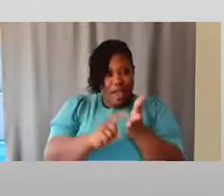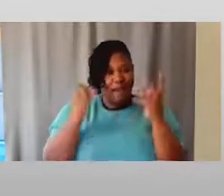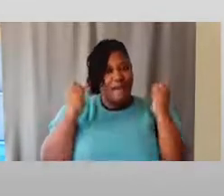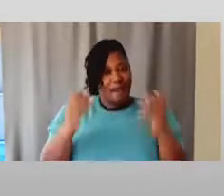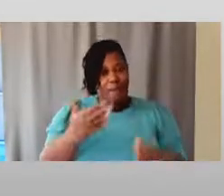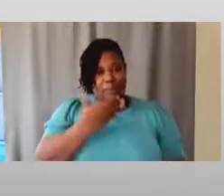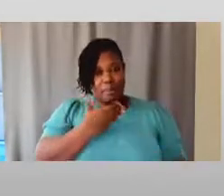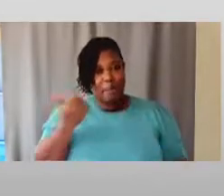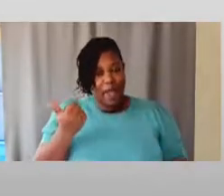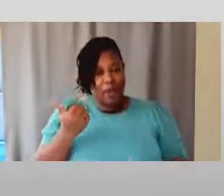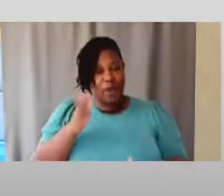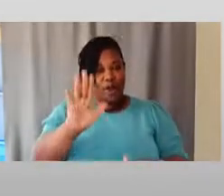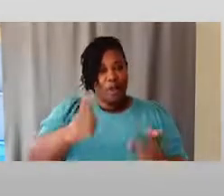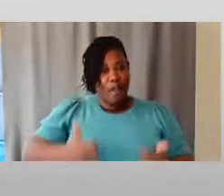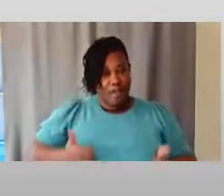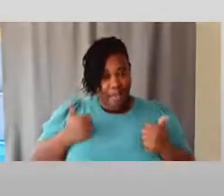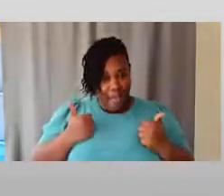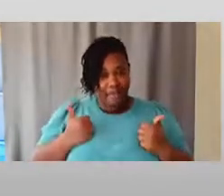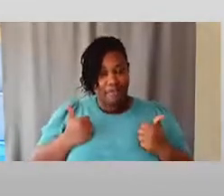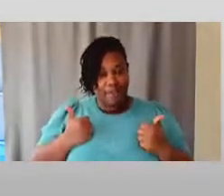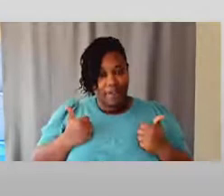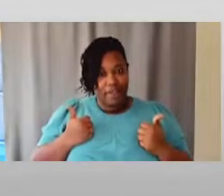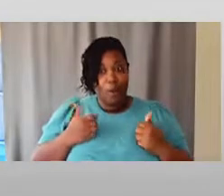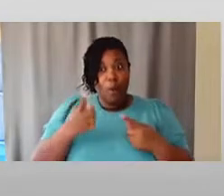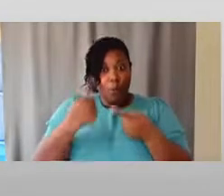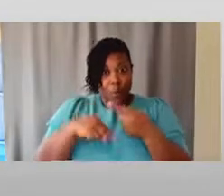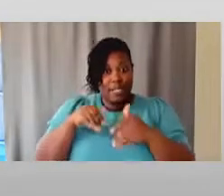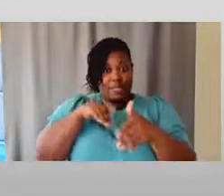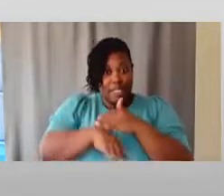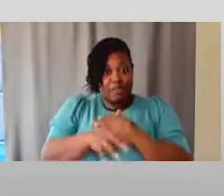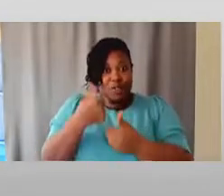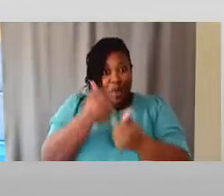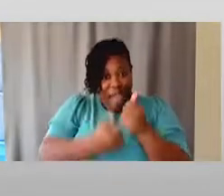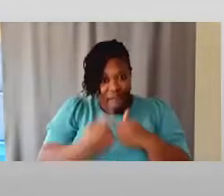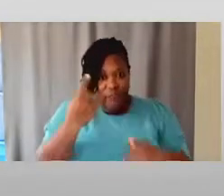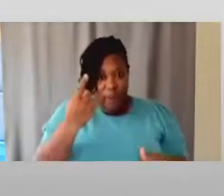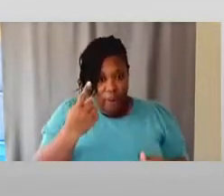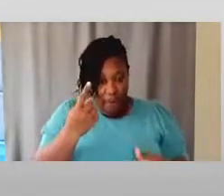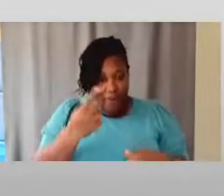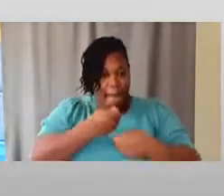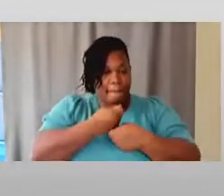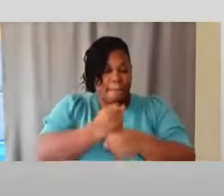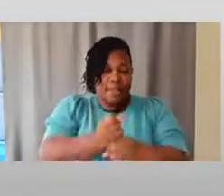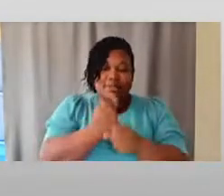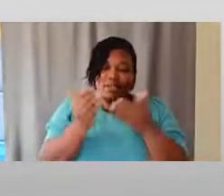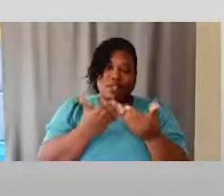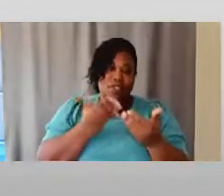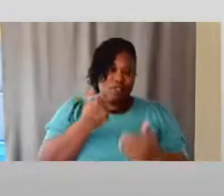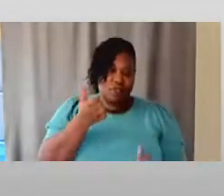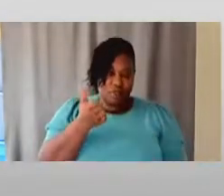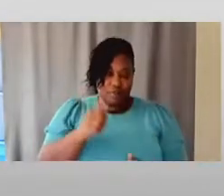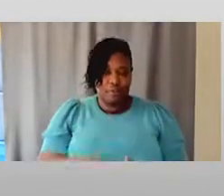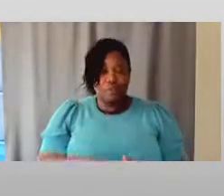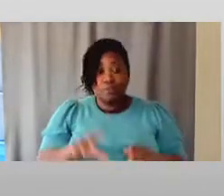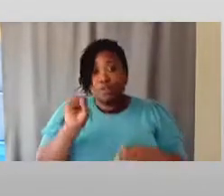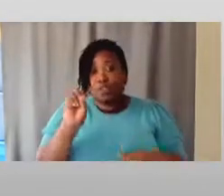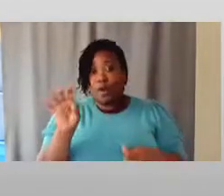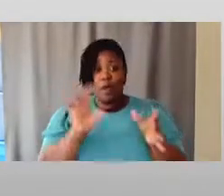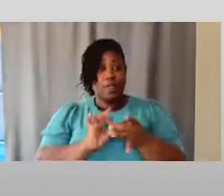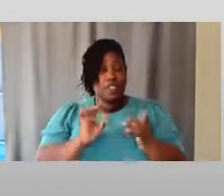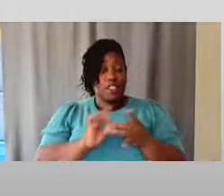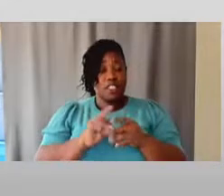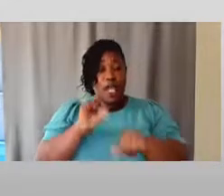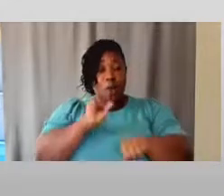be once it's accessible to everybody and it makes it easier that way. So I would just say work towards